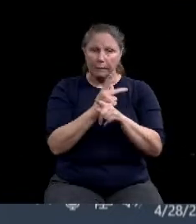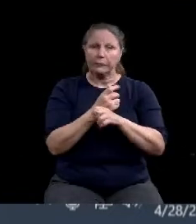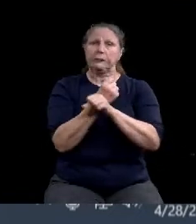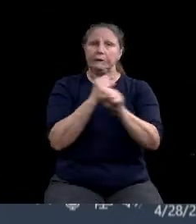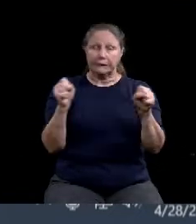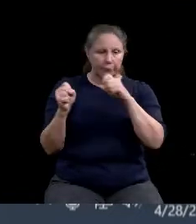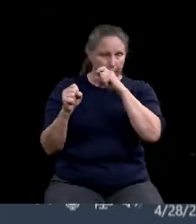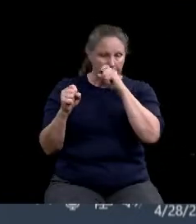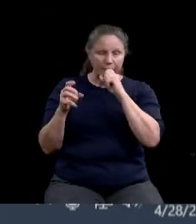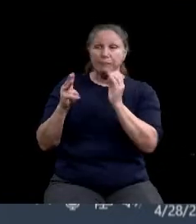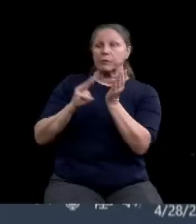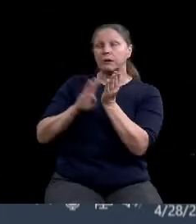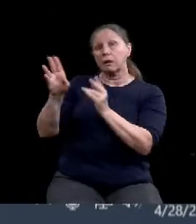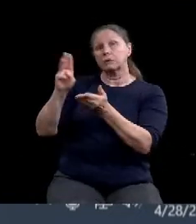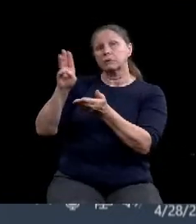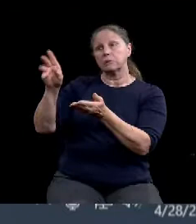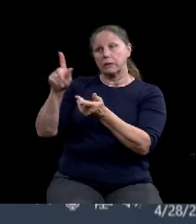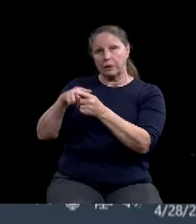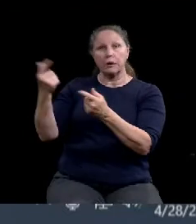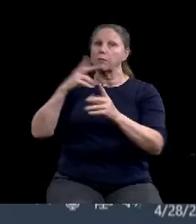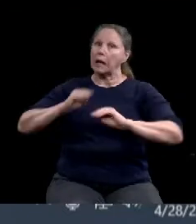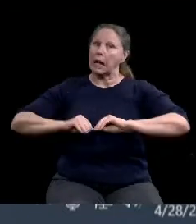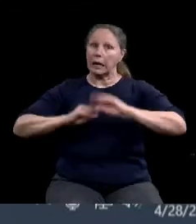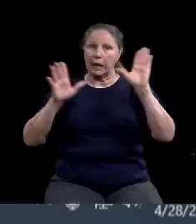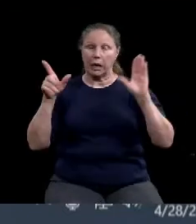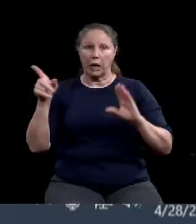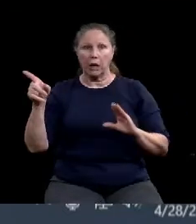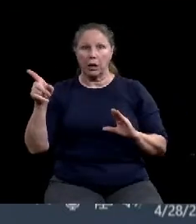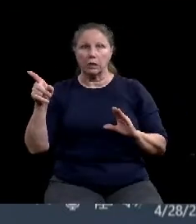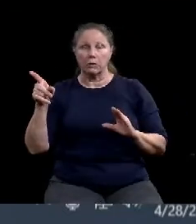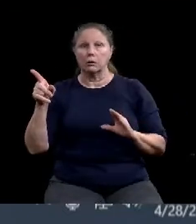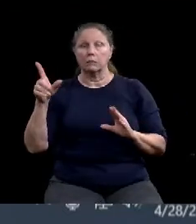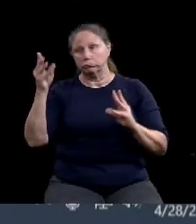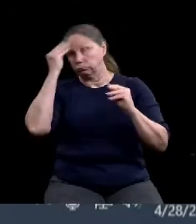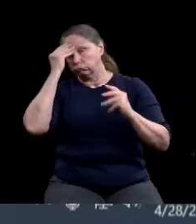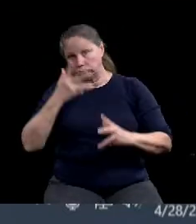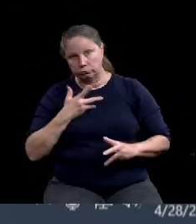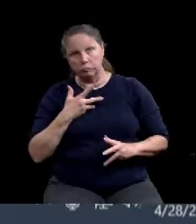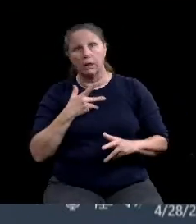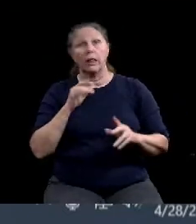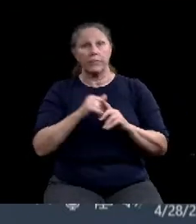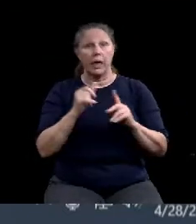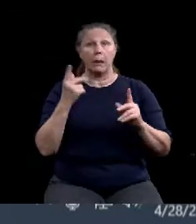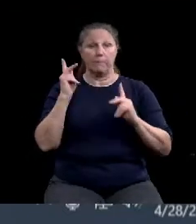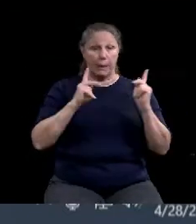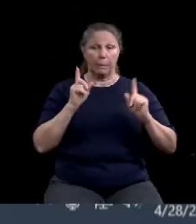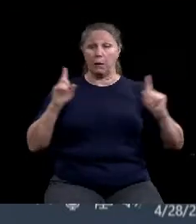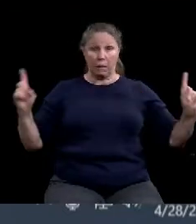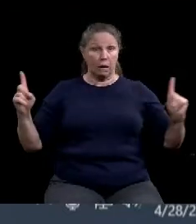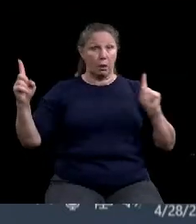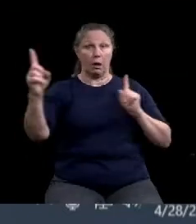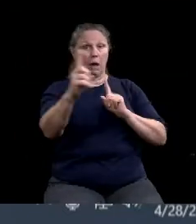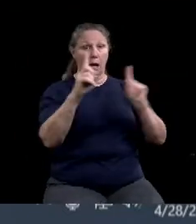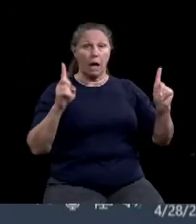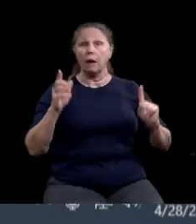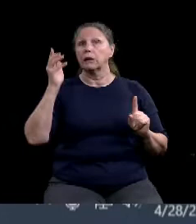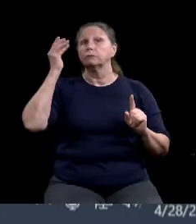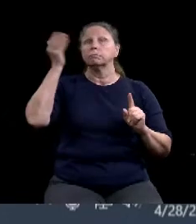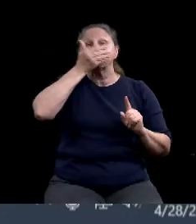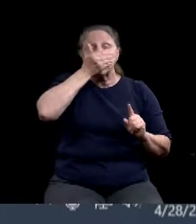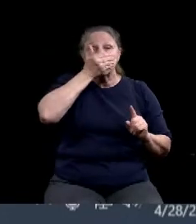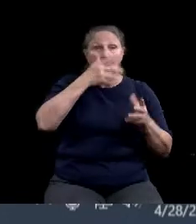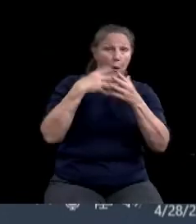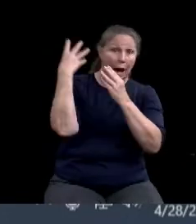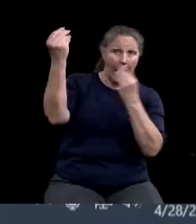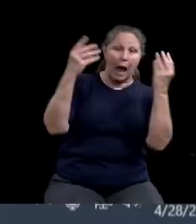clear to us that, you know, social distancing does work, wearing face masks in public does work, washing your